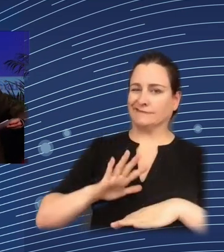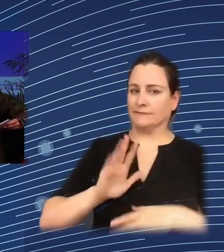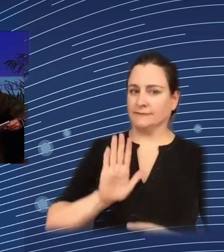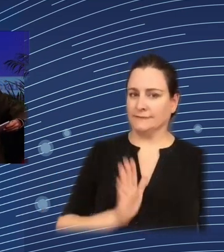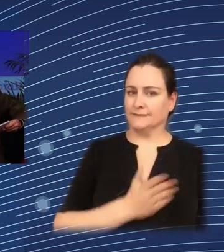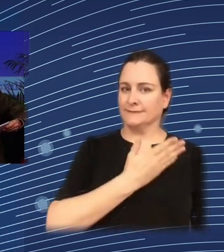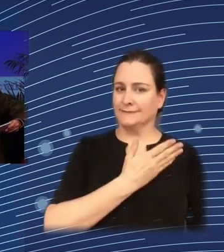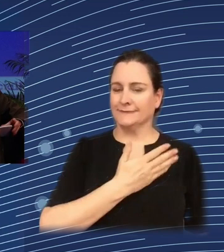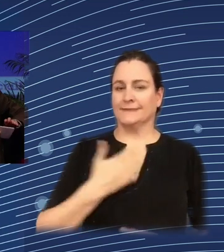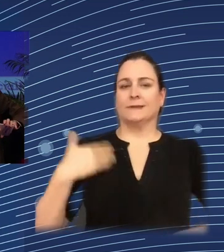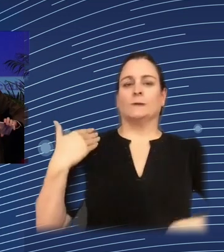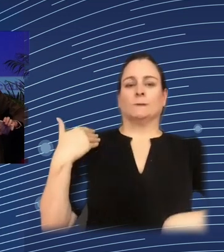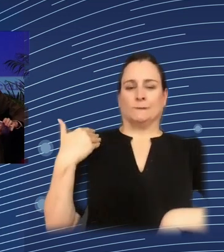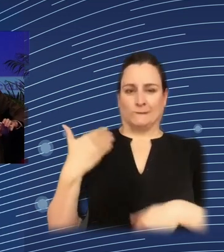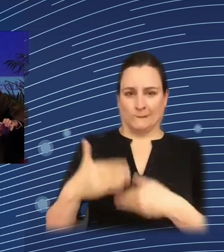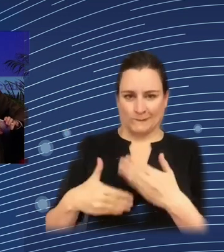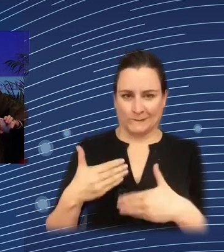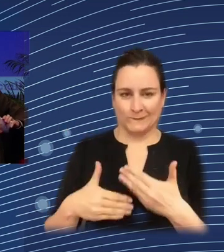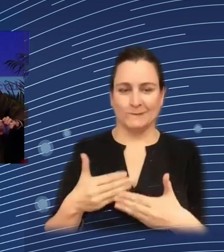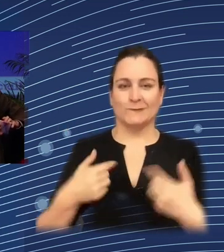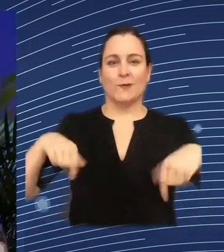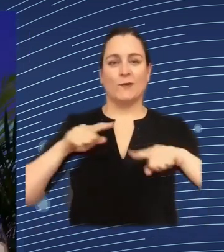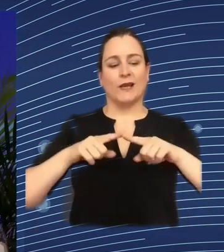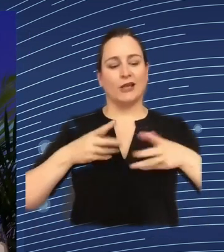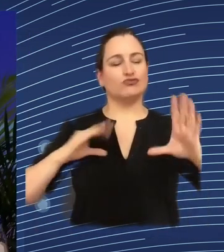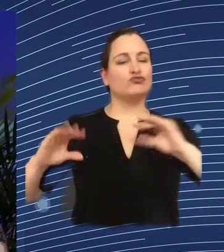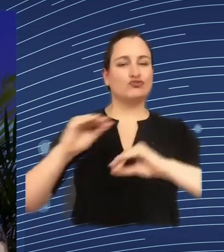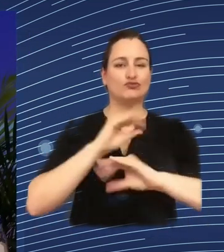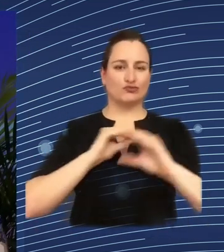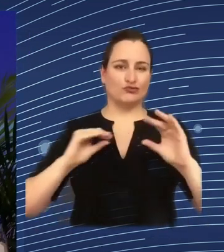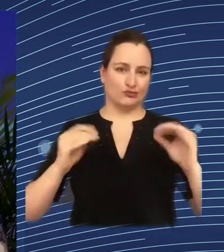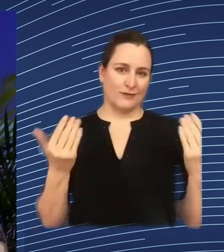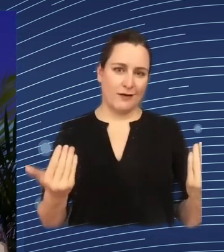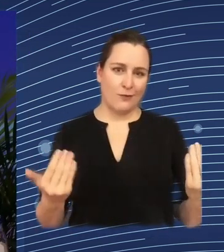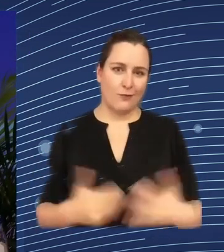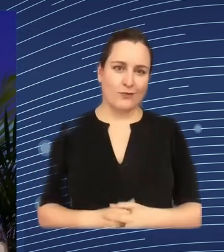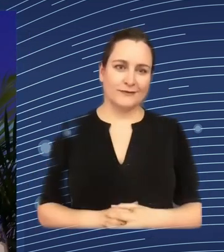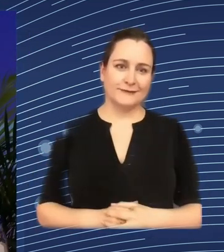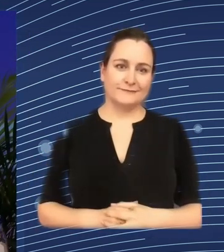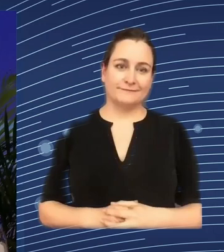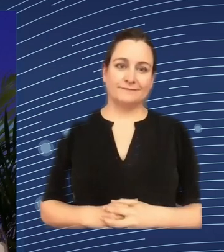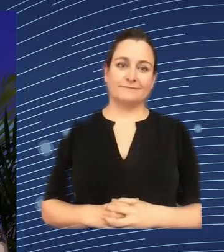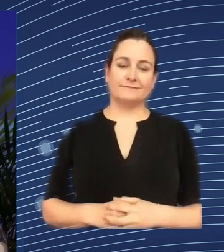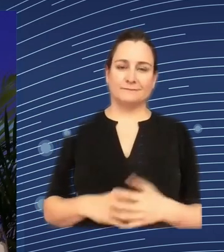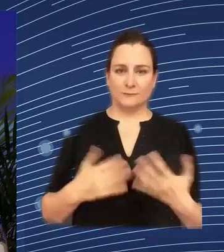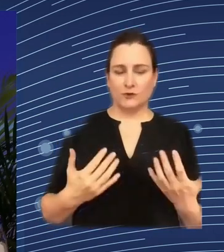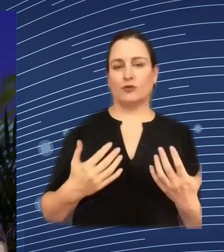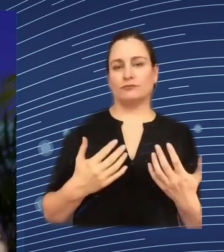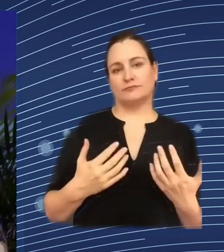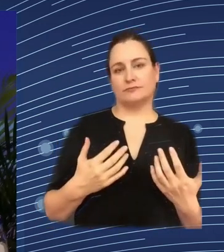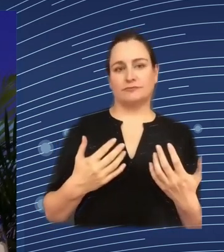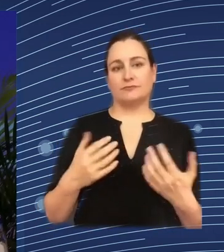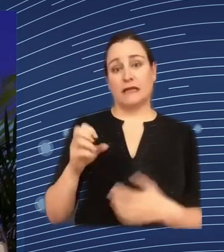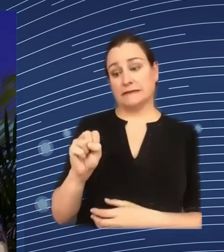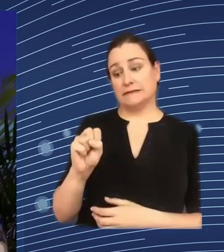right to the discussion and we'll have the opportunity for you to ask at least questions on Slido so we will